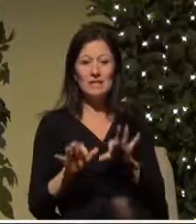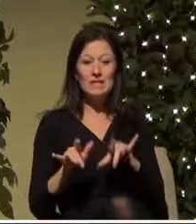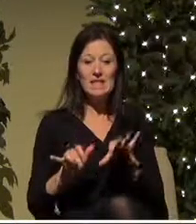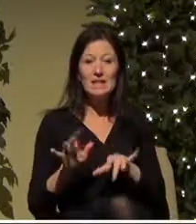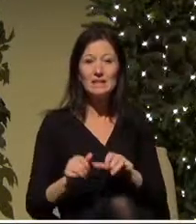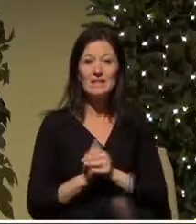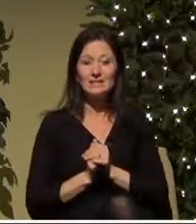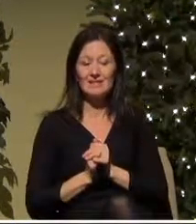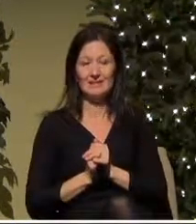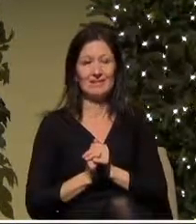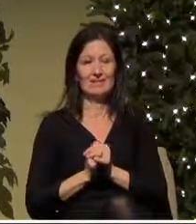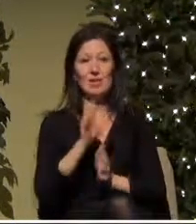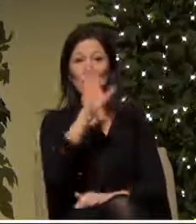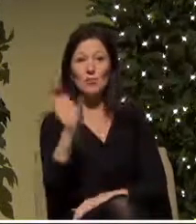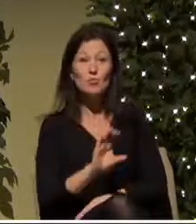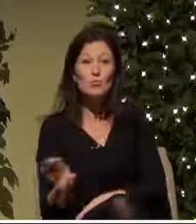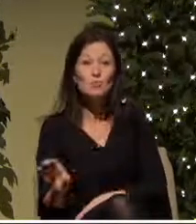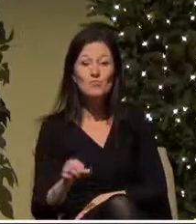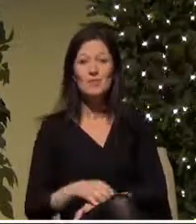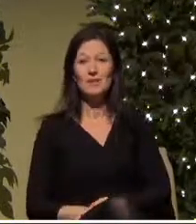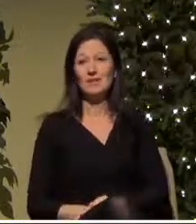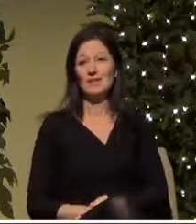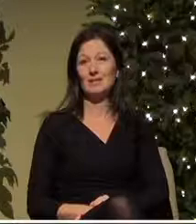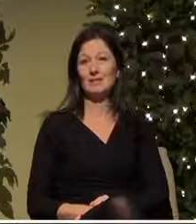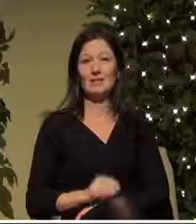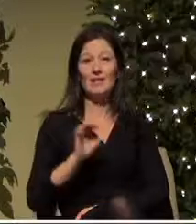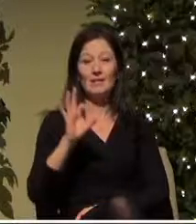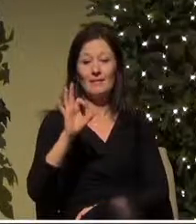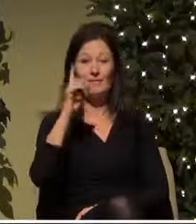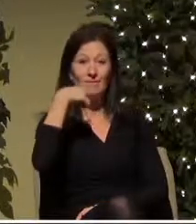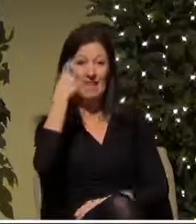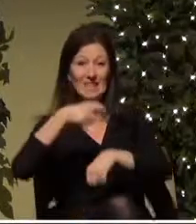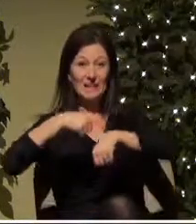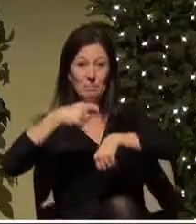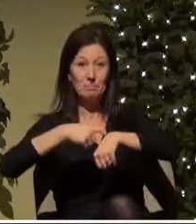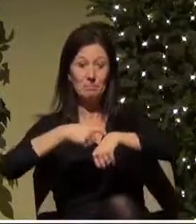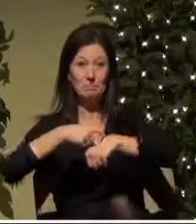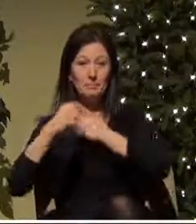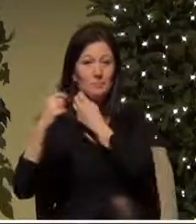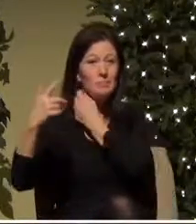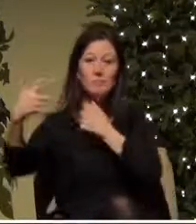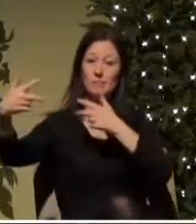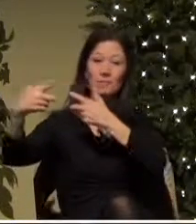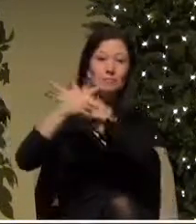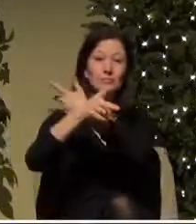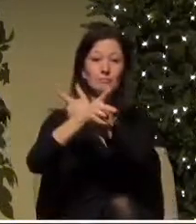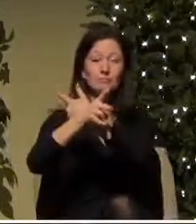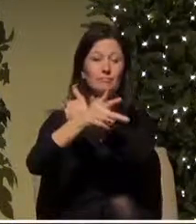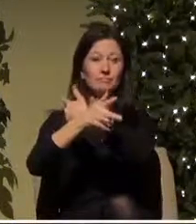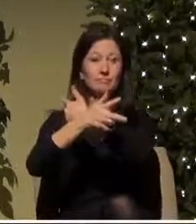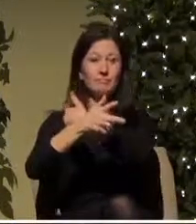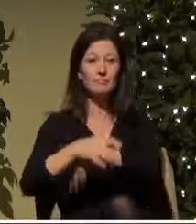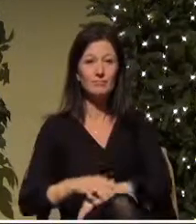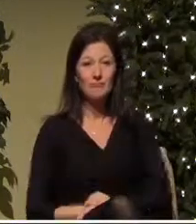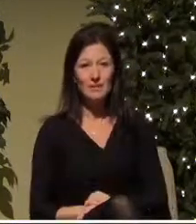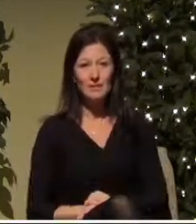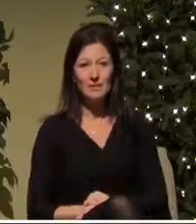FaceTime and on Zoom we can open our lives with with simple expressions of joy